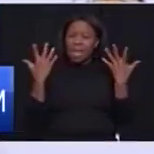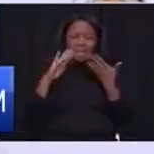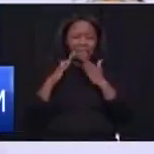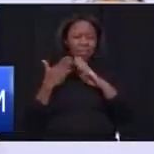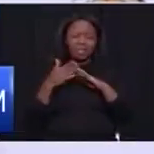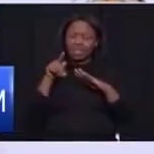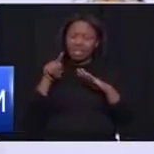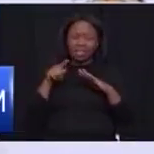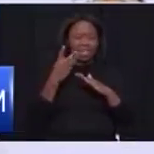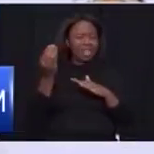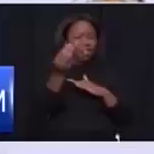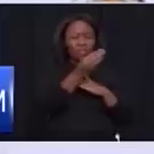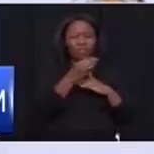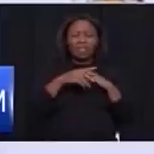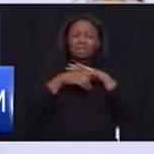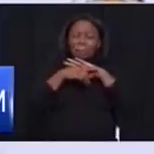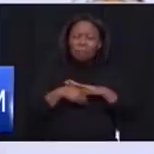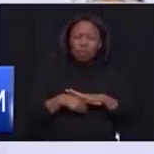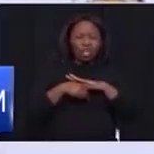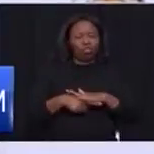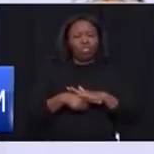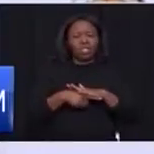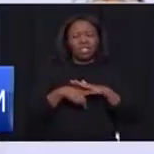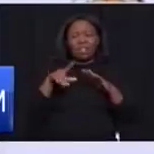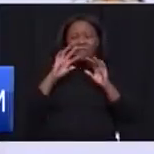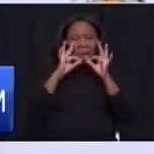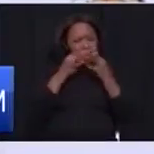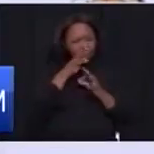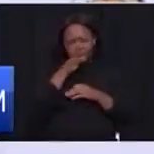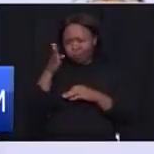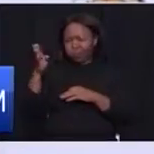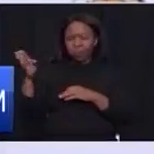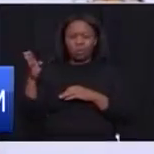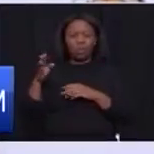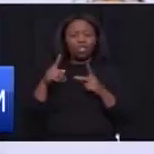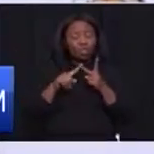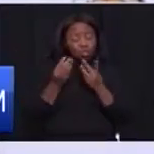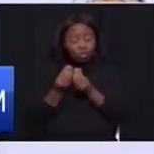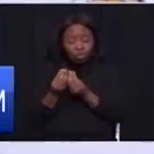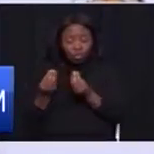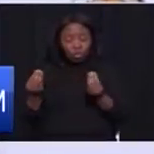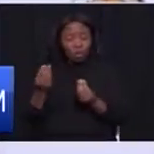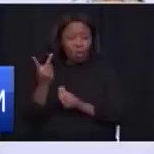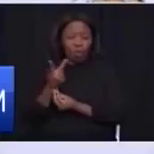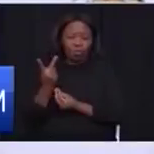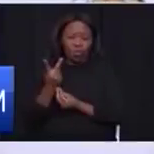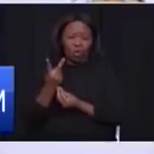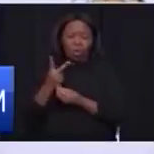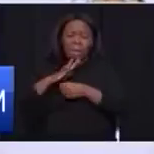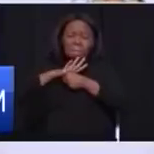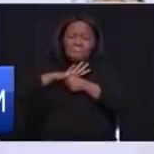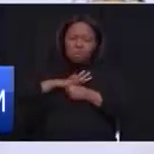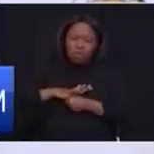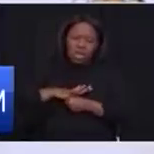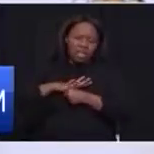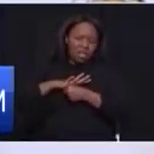Depression is common in many families and many of our kids also have treasures that